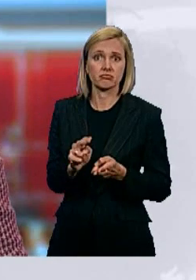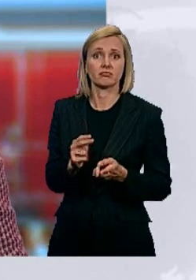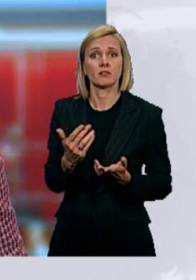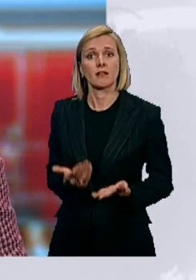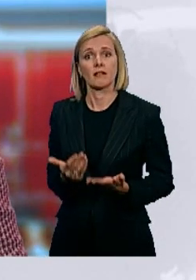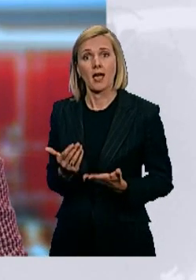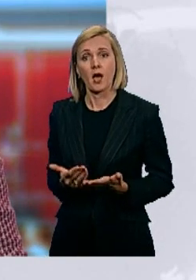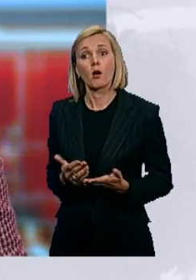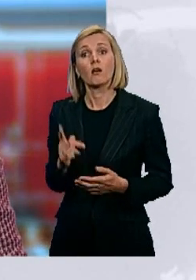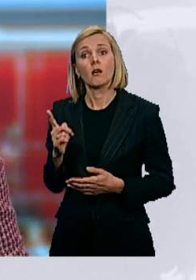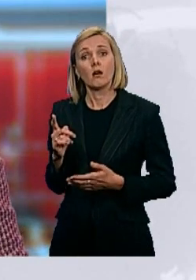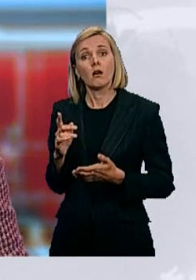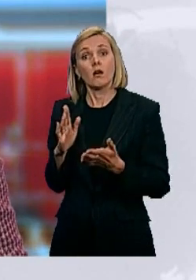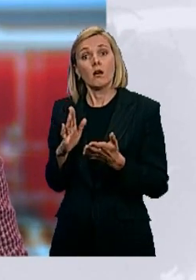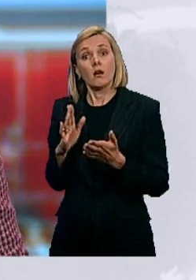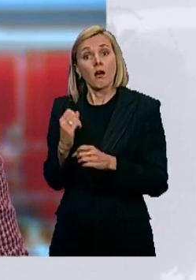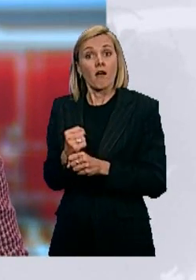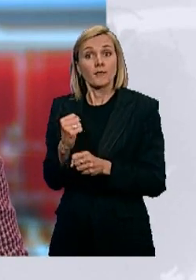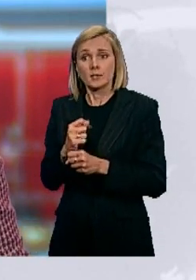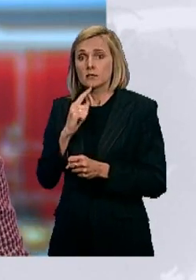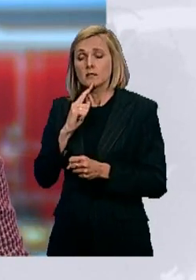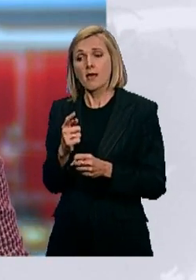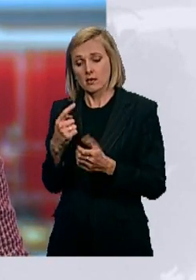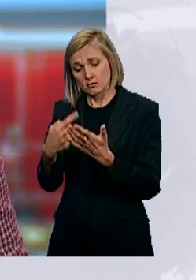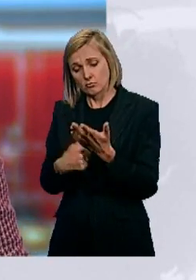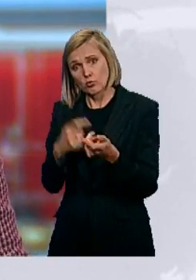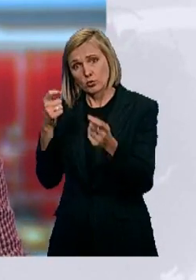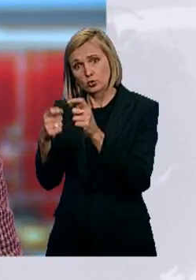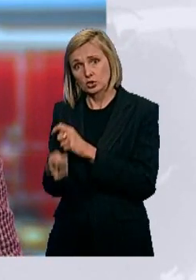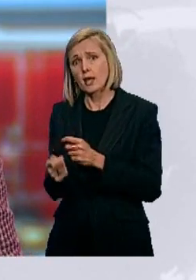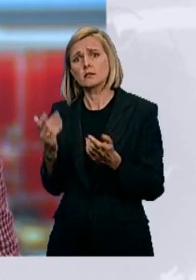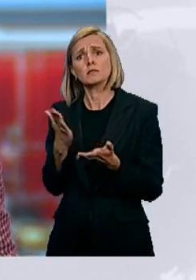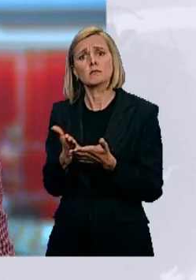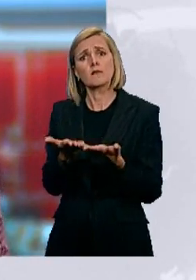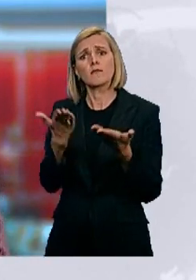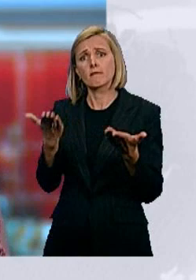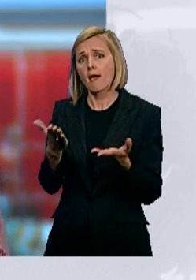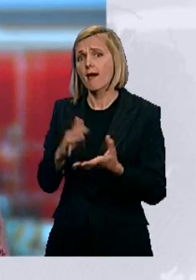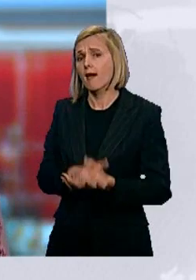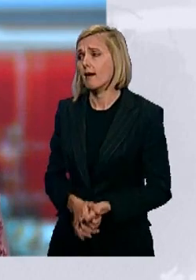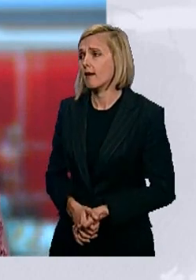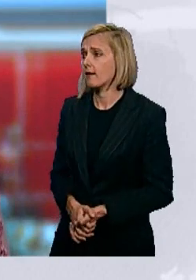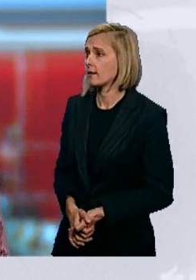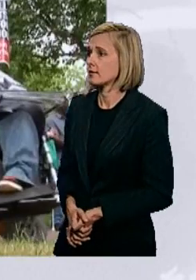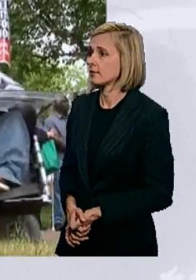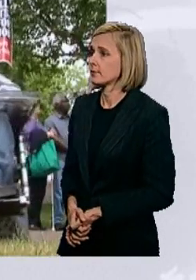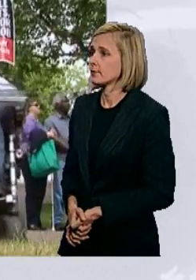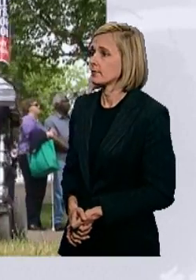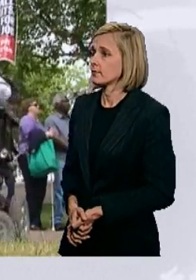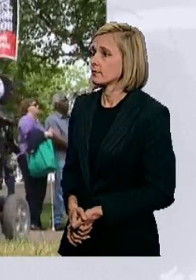ministers insist their changes are fair our social affairs correspondent Alison Holtz reports